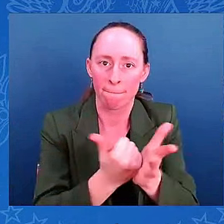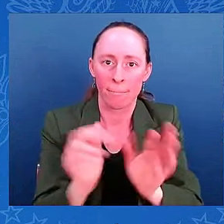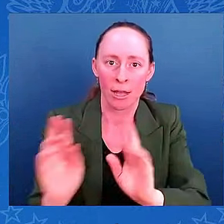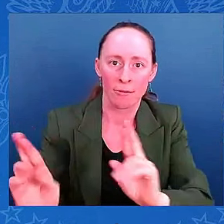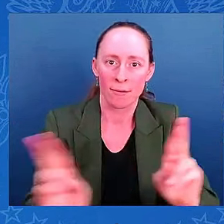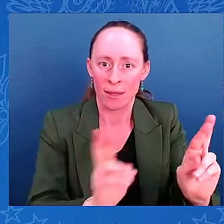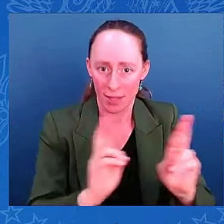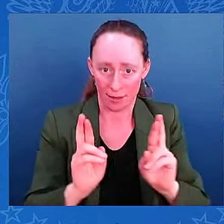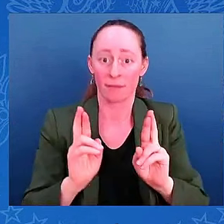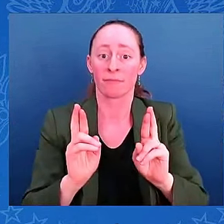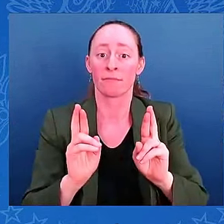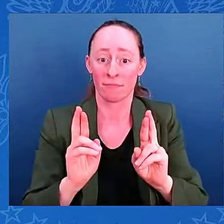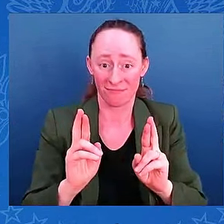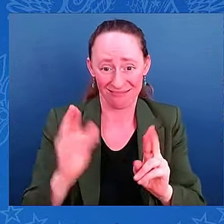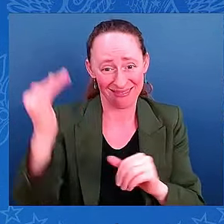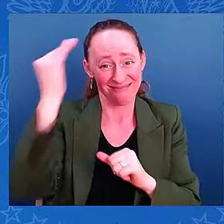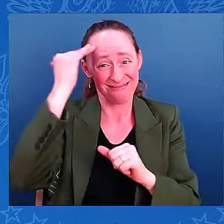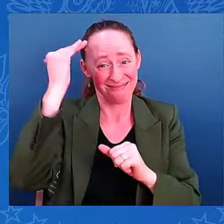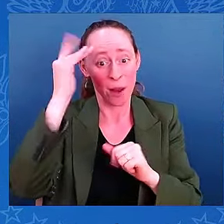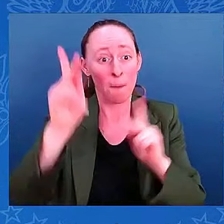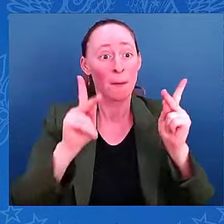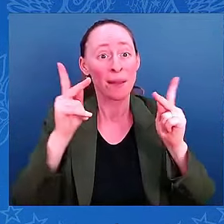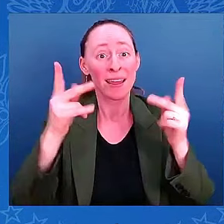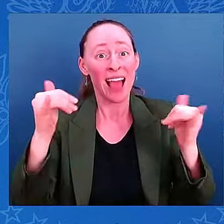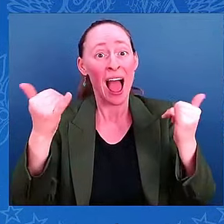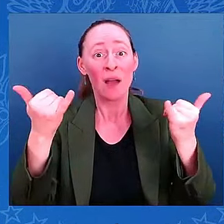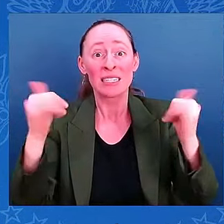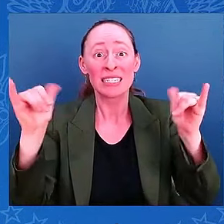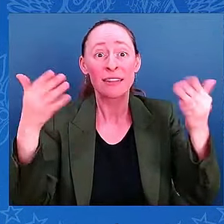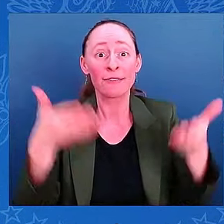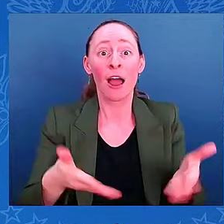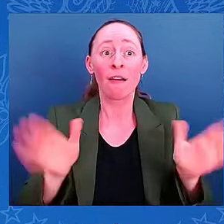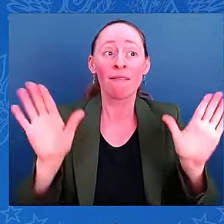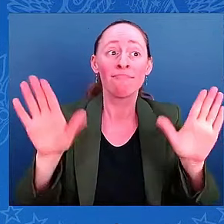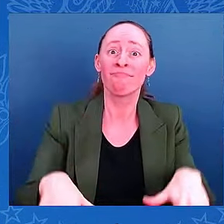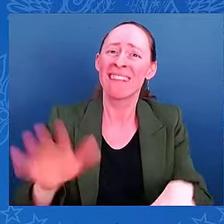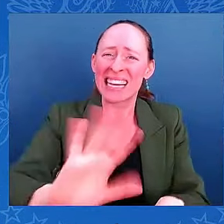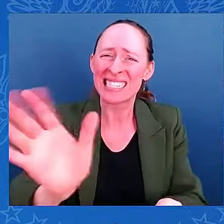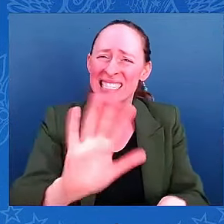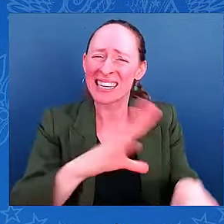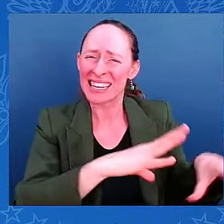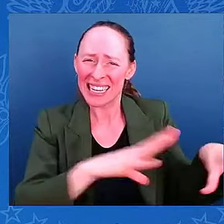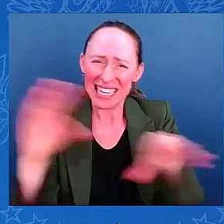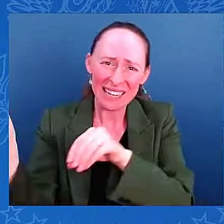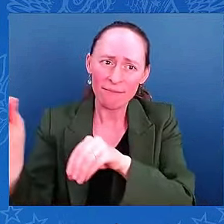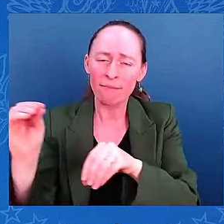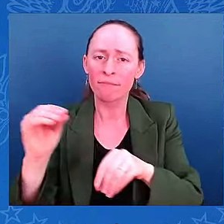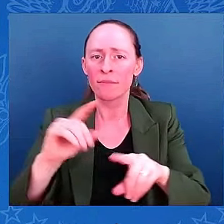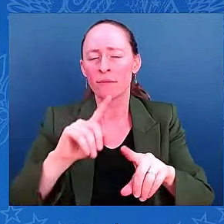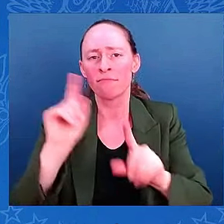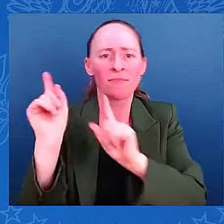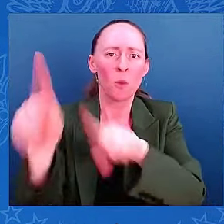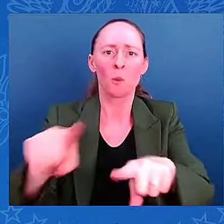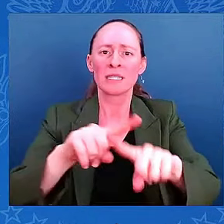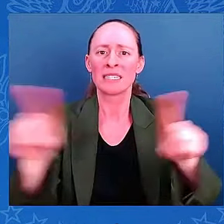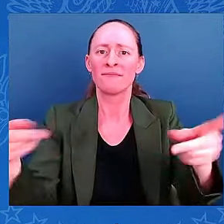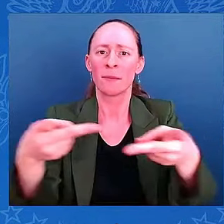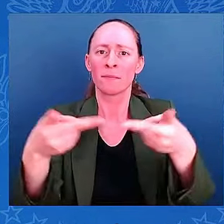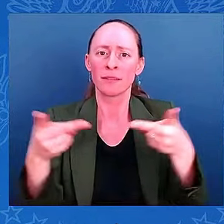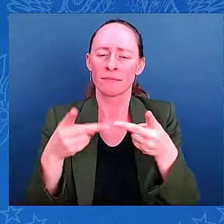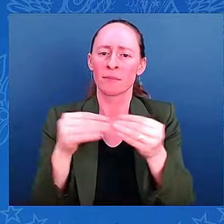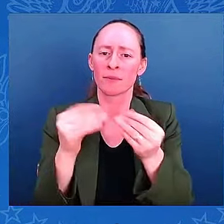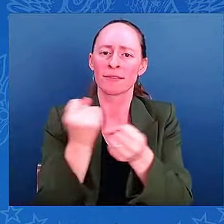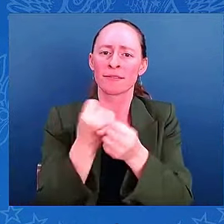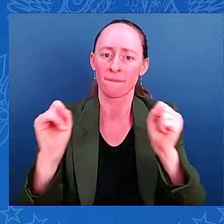safe positions so that they do not lose their lives. Mr. President, your Coast Guard is ready to respond, and